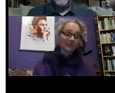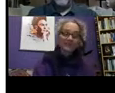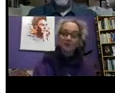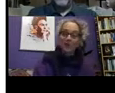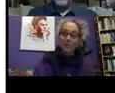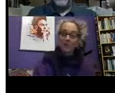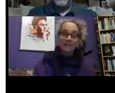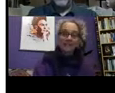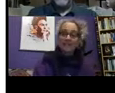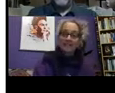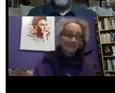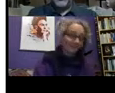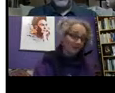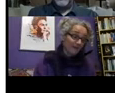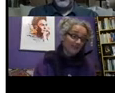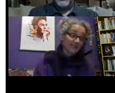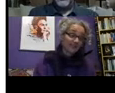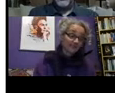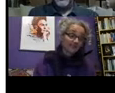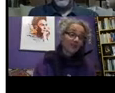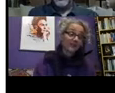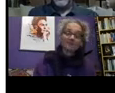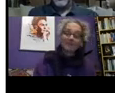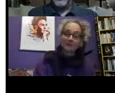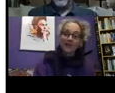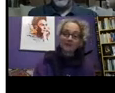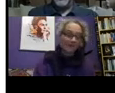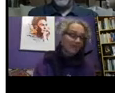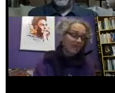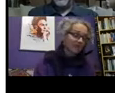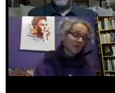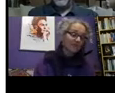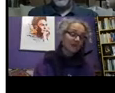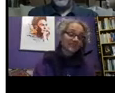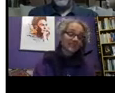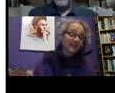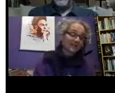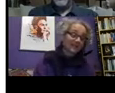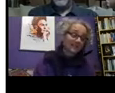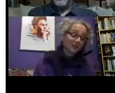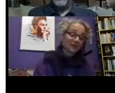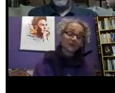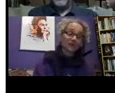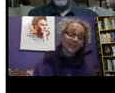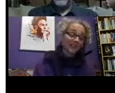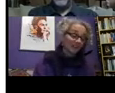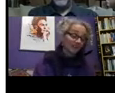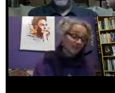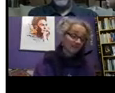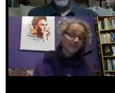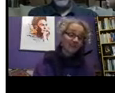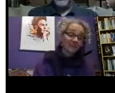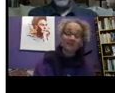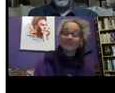form of transport and mobility. It's a form of access to physical and mental health. It's a way of participating in social, leisure,